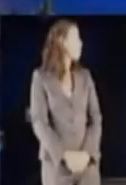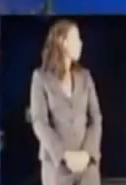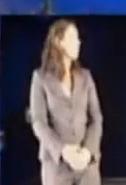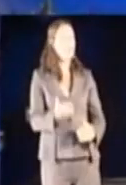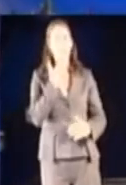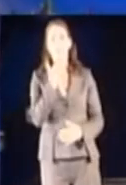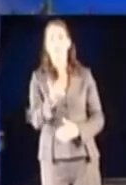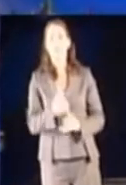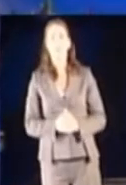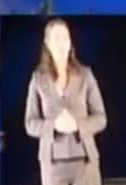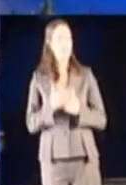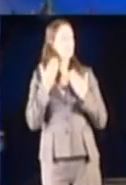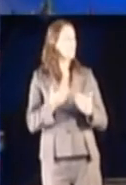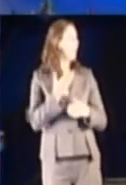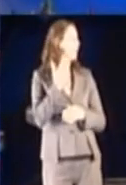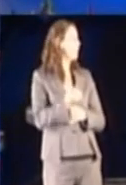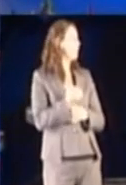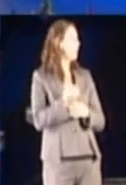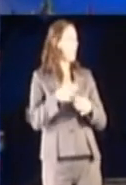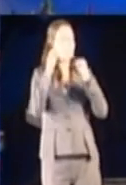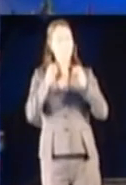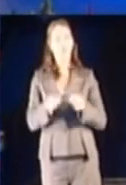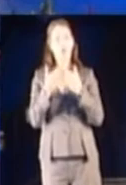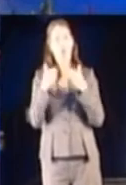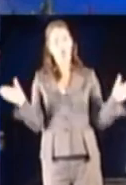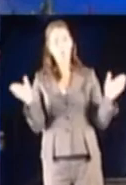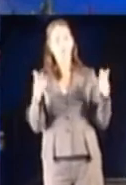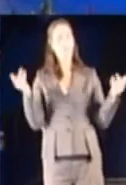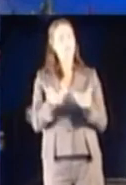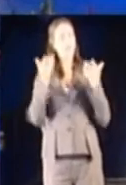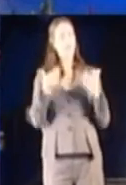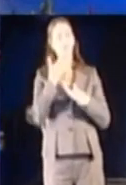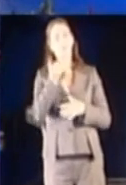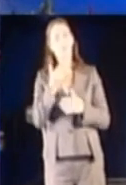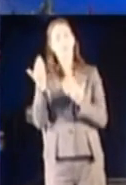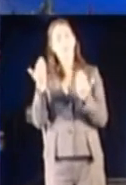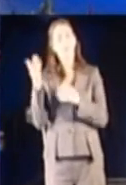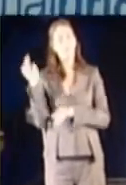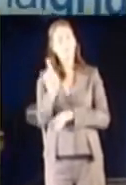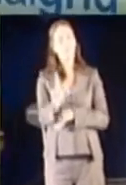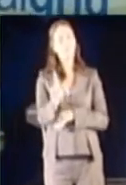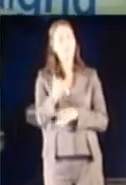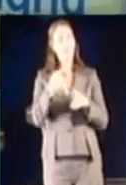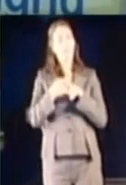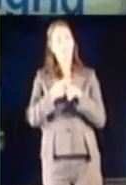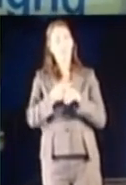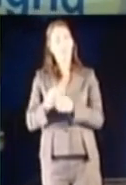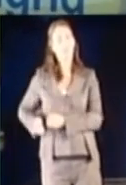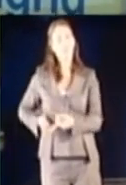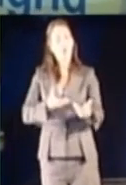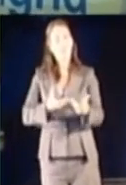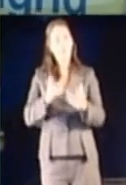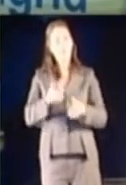Thank you very much. We now have the official opening of the game, so would you please welcome England rugby head